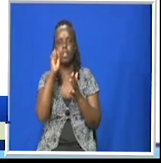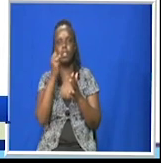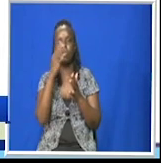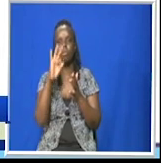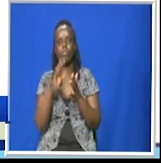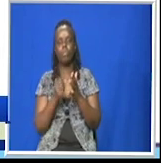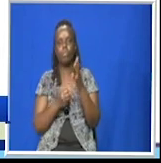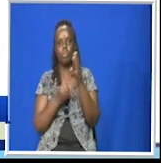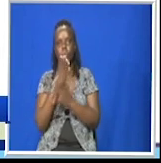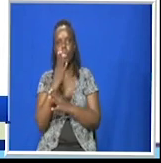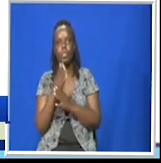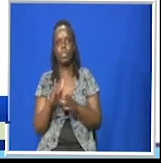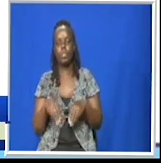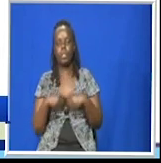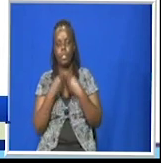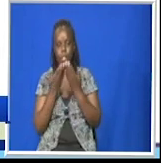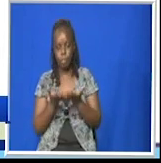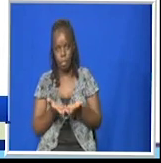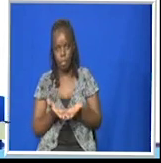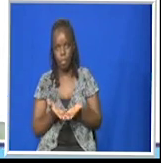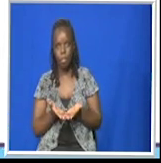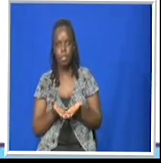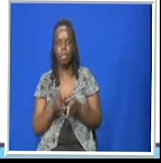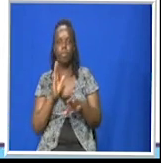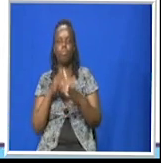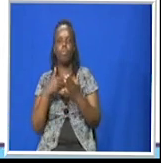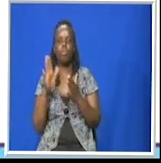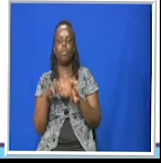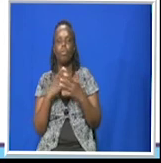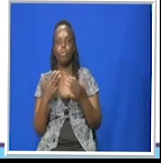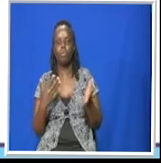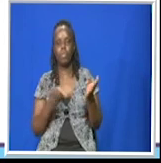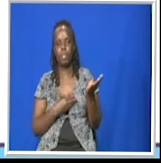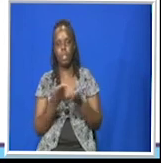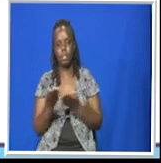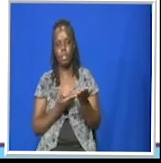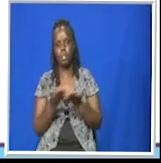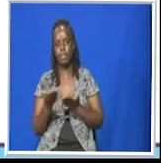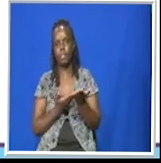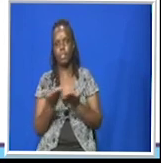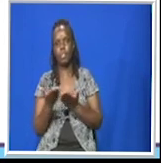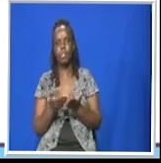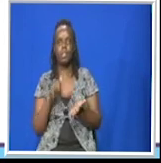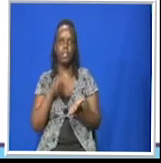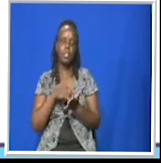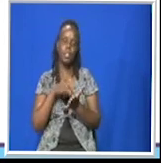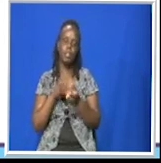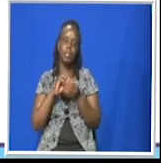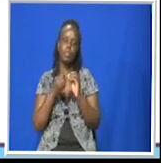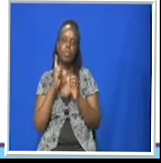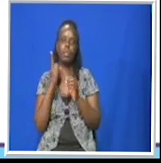productive resources capable of producing more goods and services. They include one